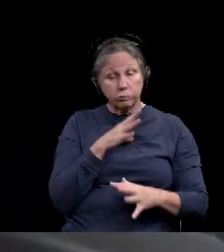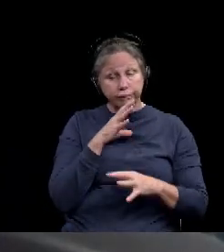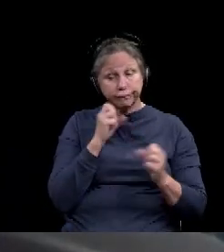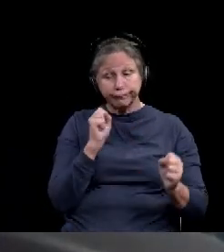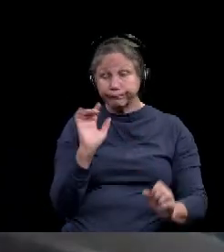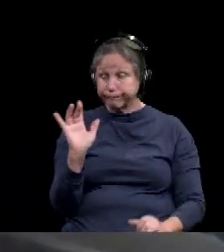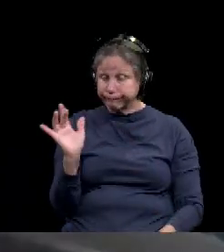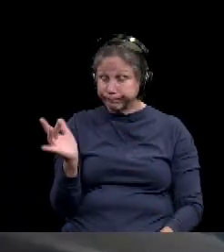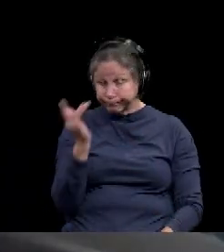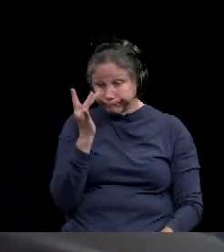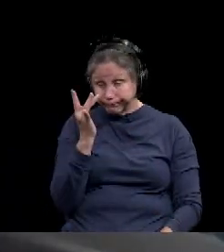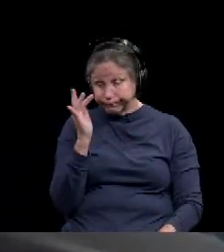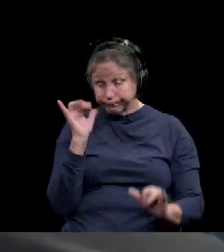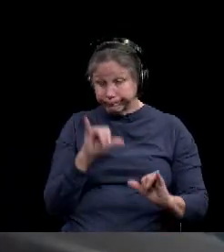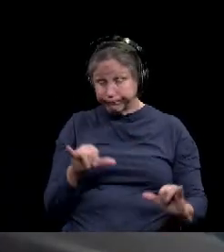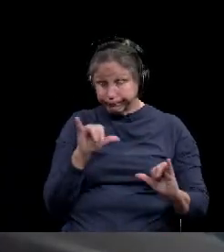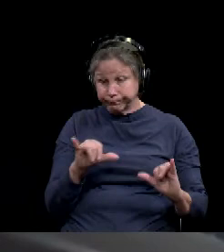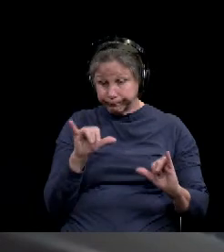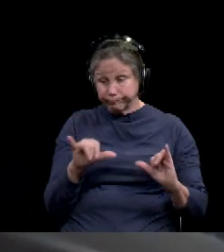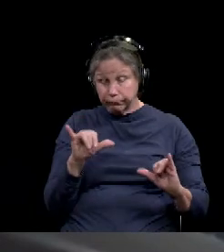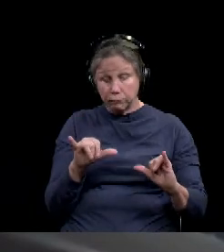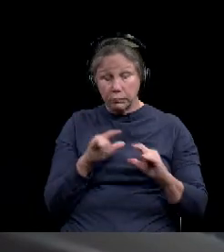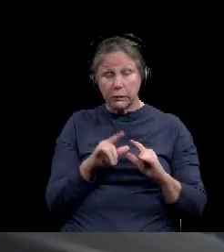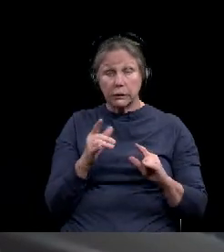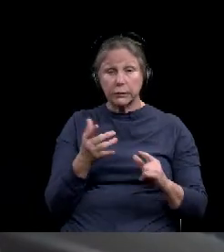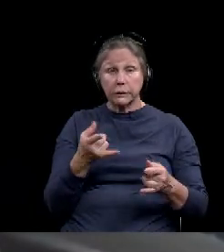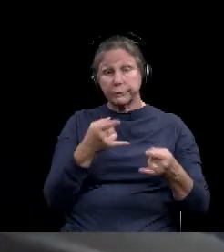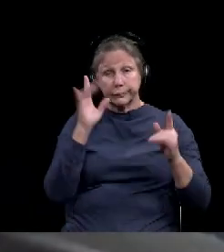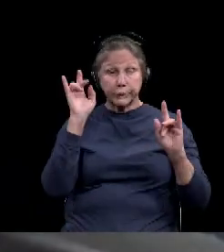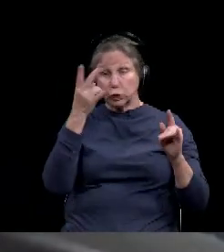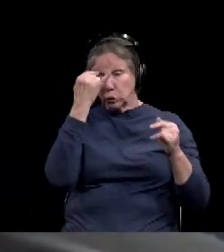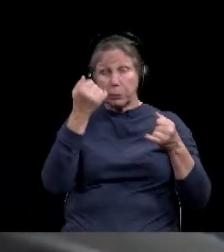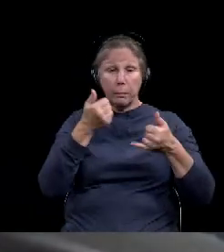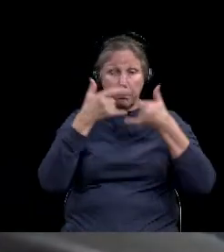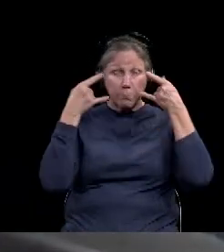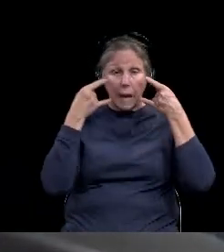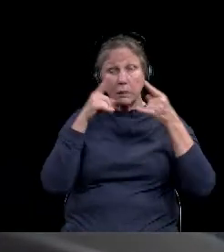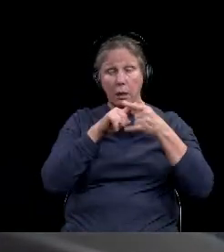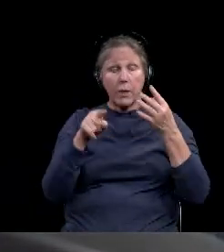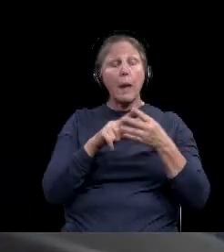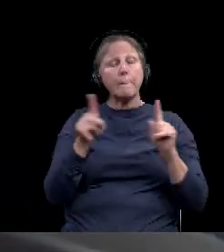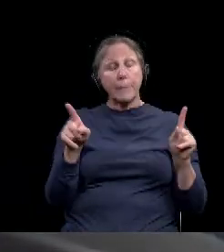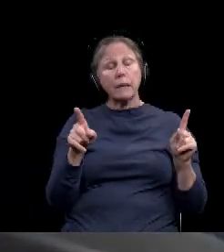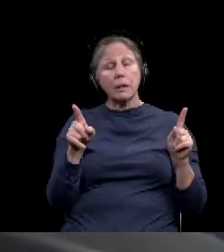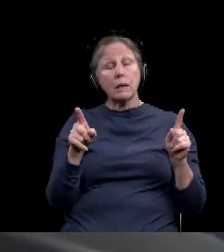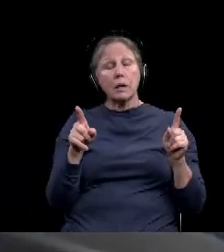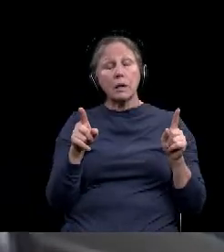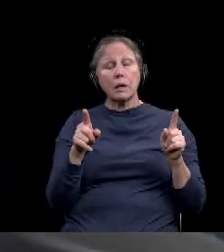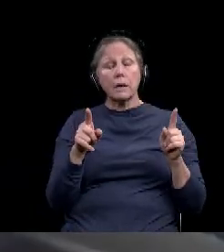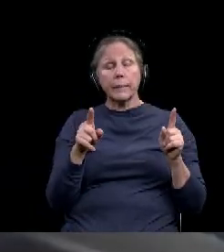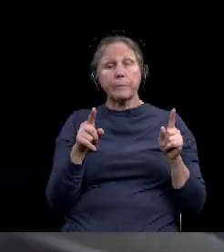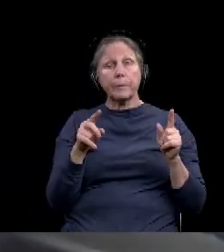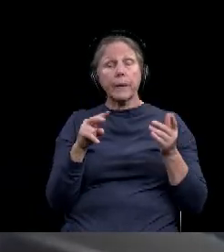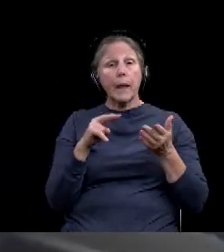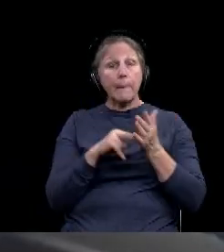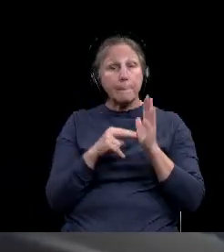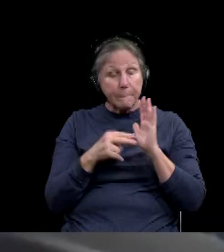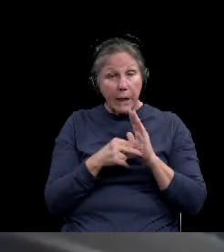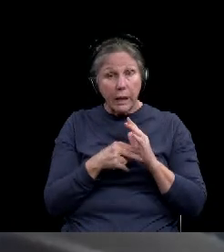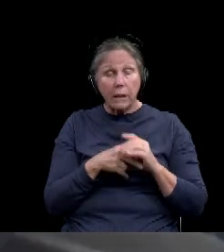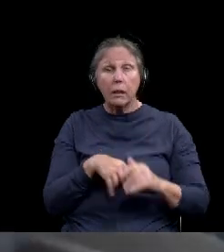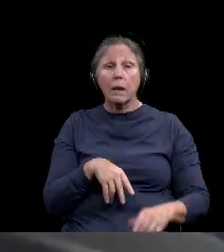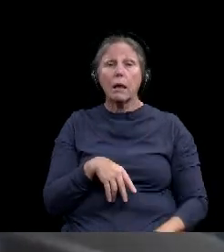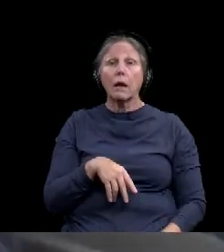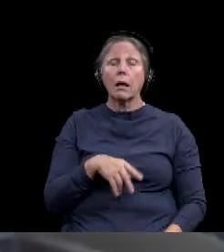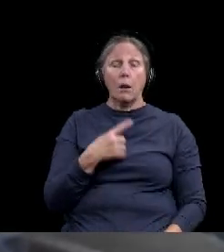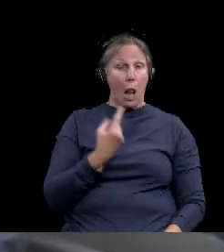coronavirus situation and wear these dumb masks and things like that. But, uh, we, uh, we're not doing it alone. We've